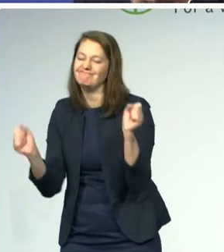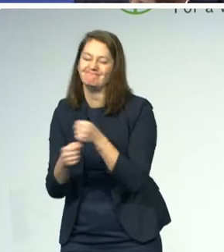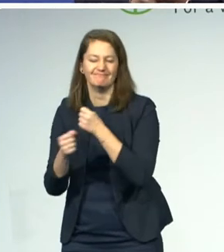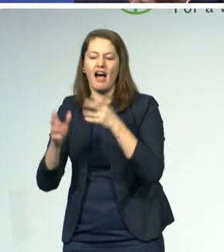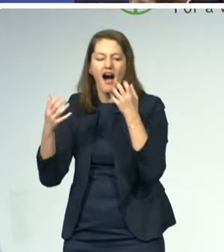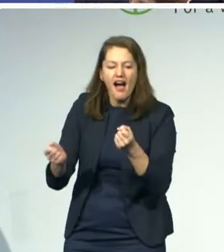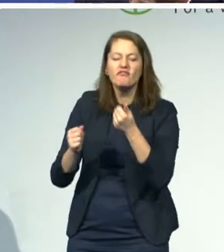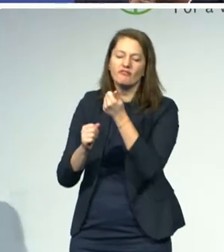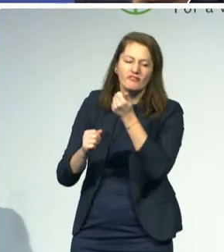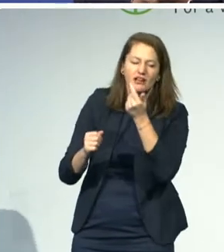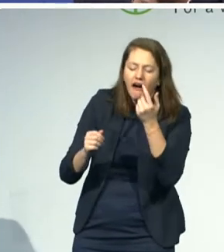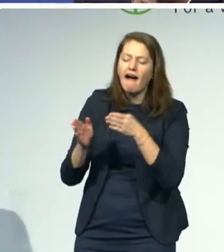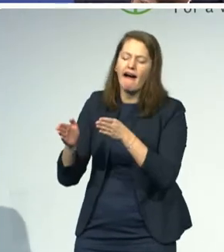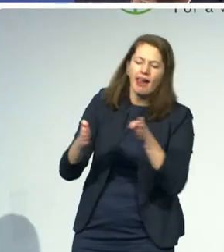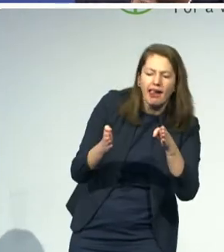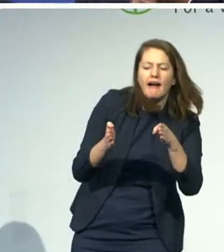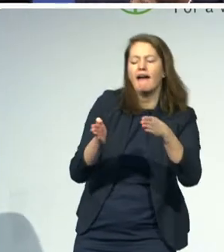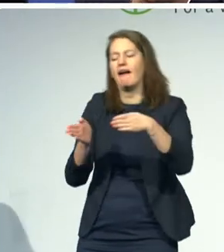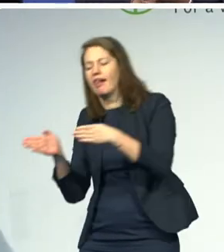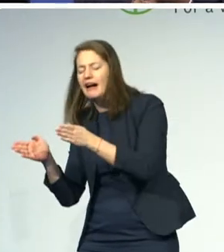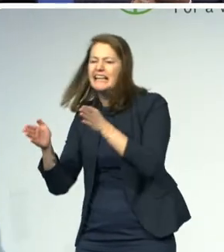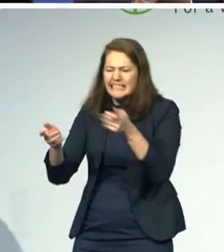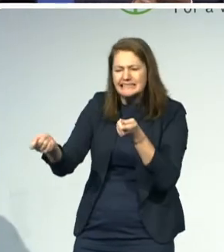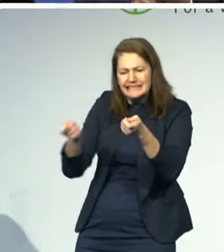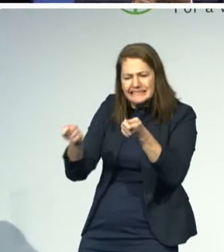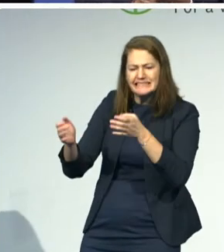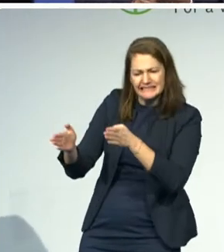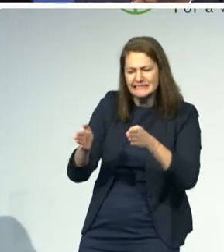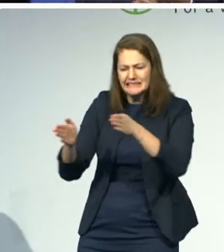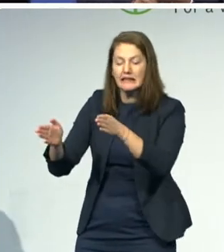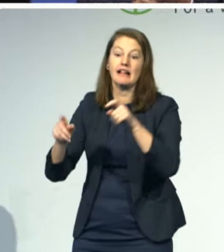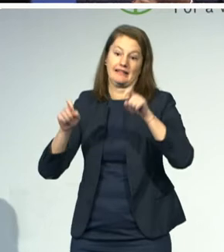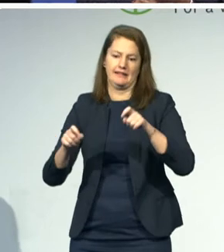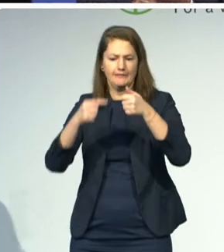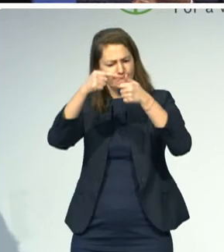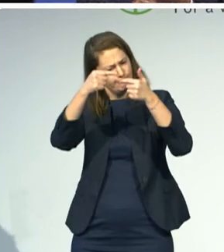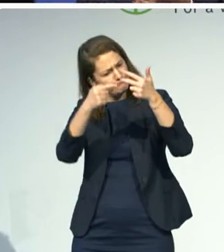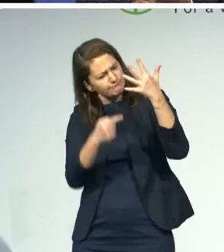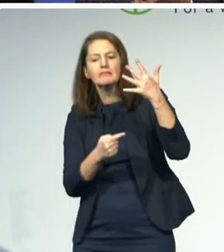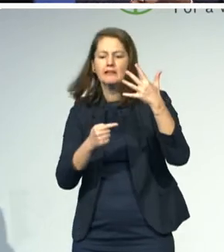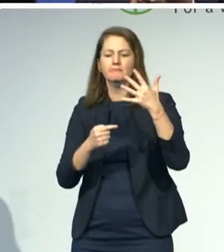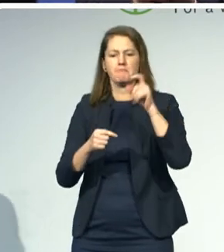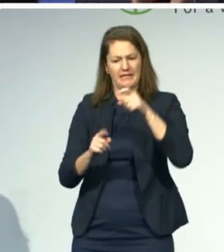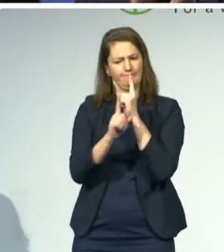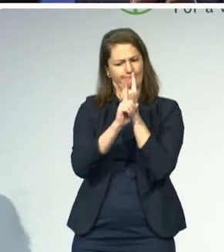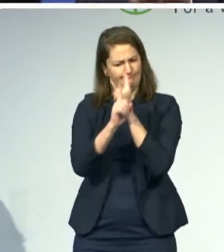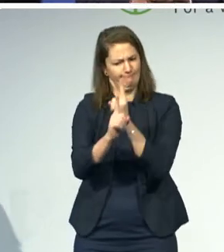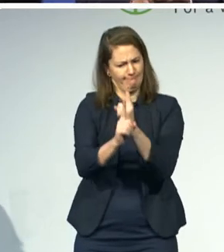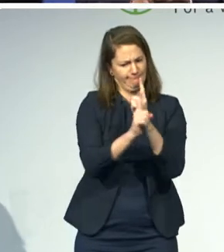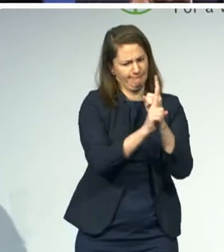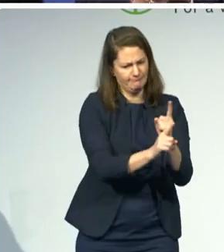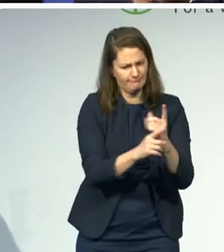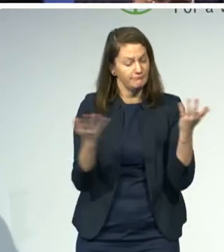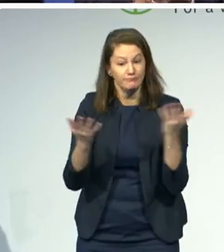we all should adhere to as we work towards more inclusive education systems. And I should also